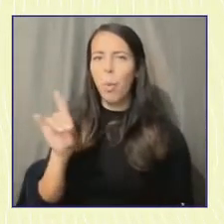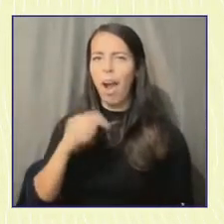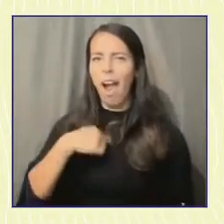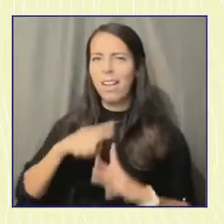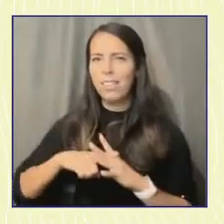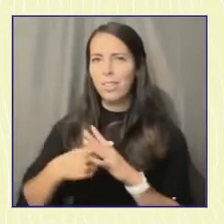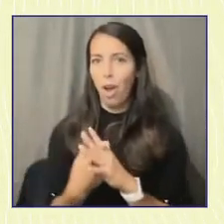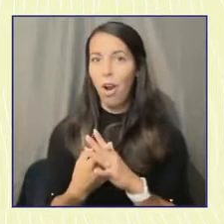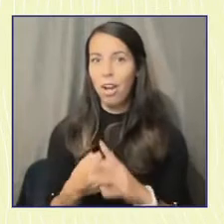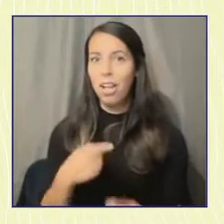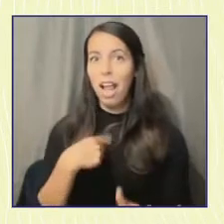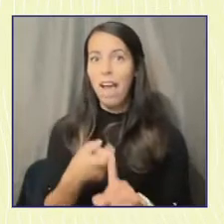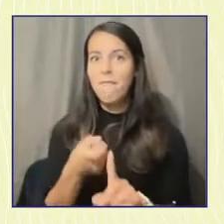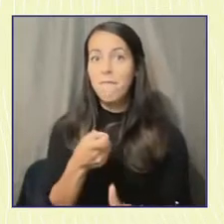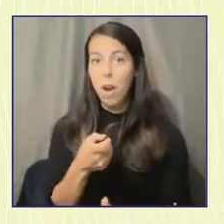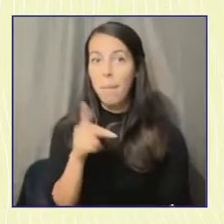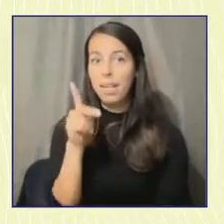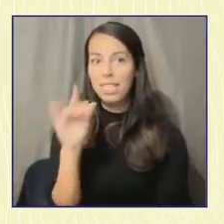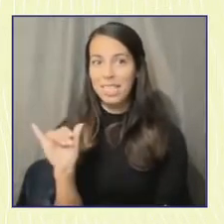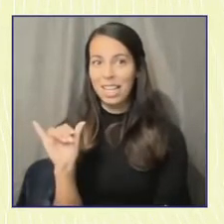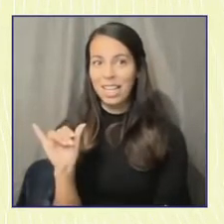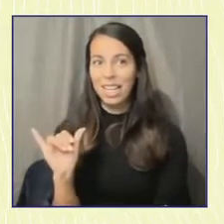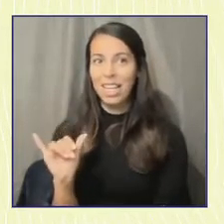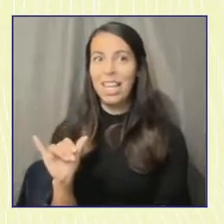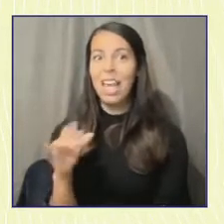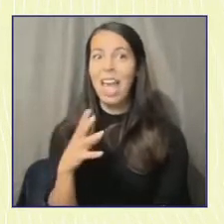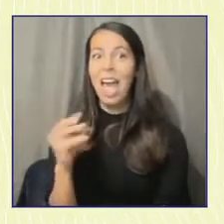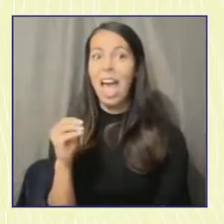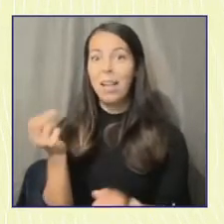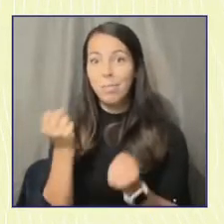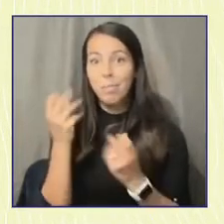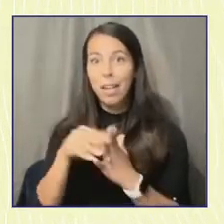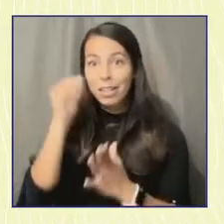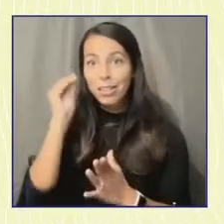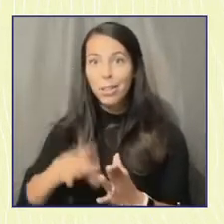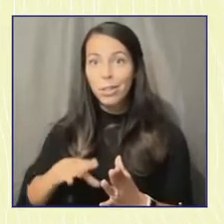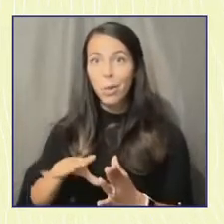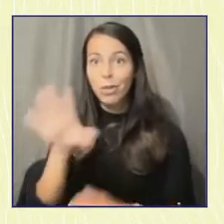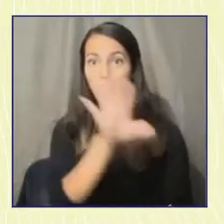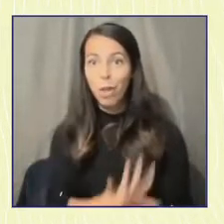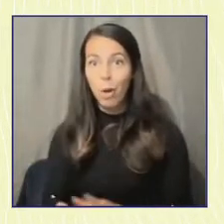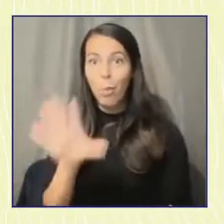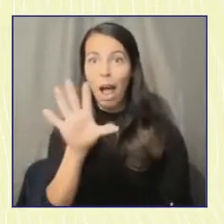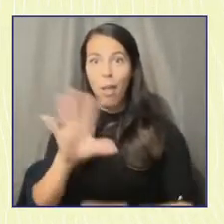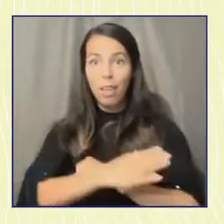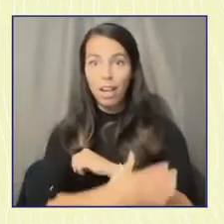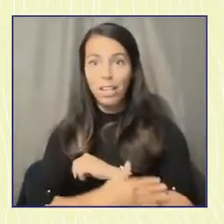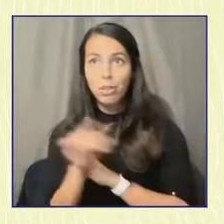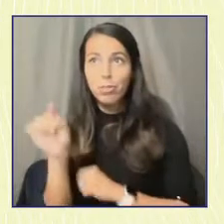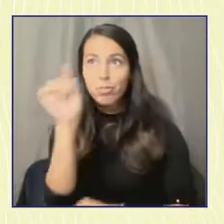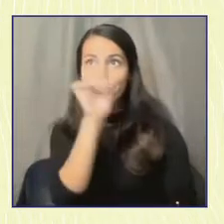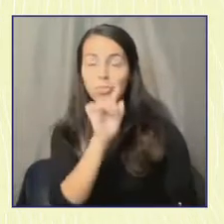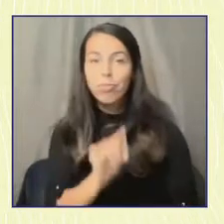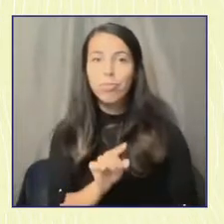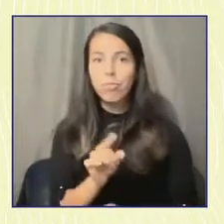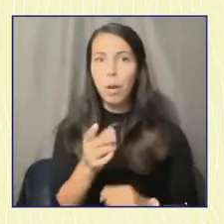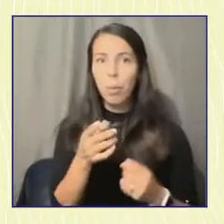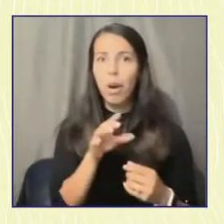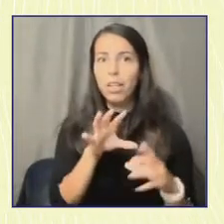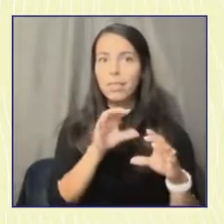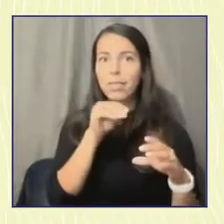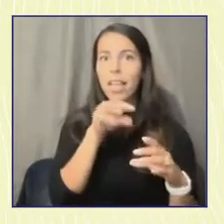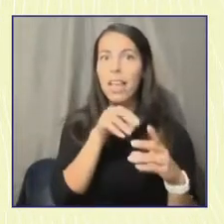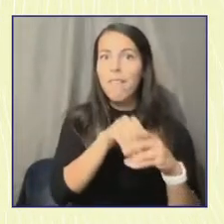Lexington, Kentucky. And as a lot of students have noticed around the country, you know, we're in the classroom 35 hours a week, but have no